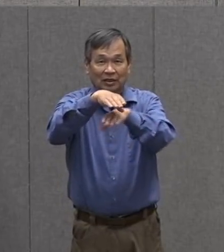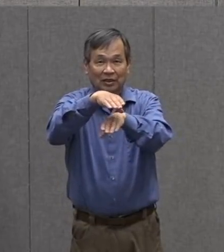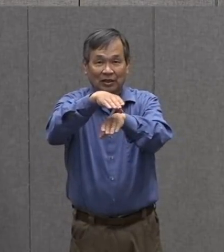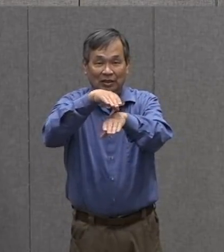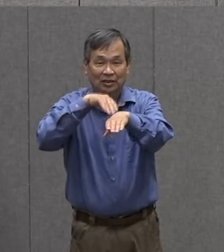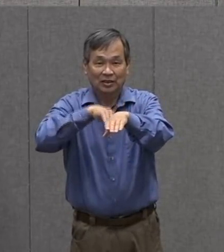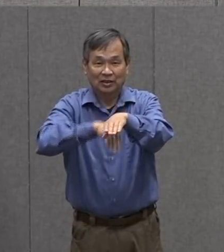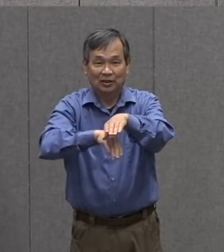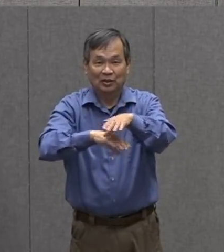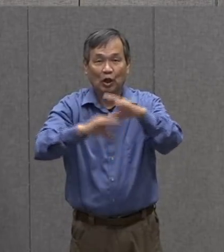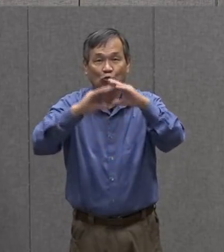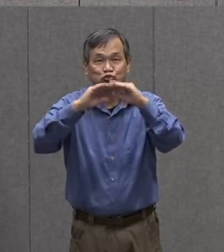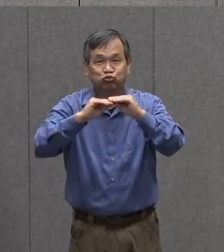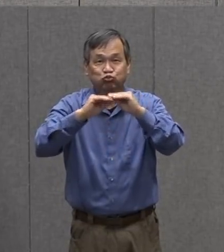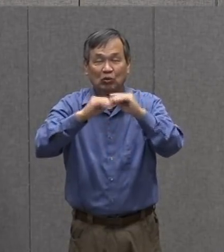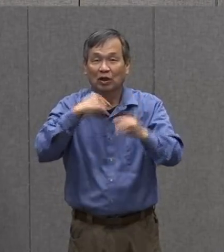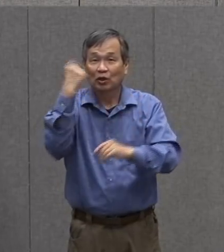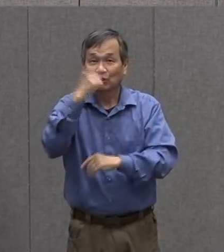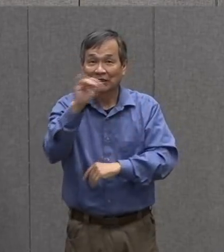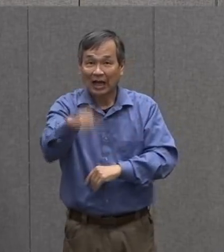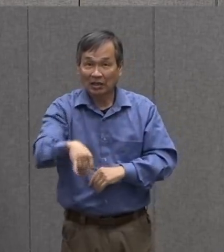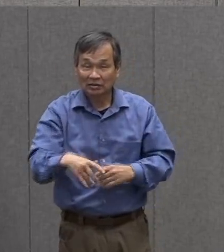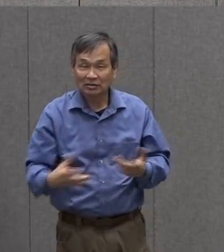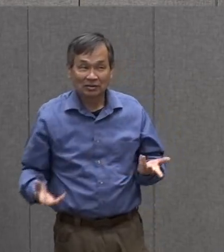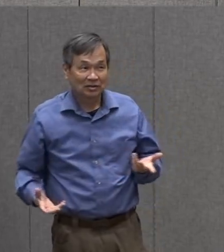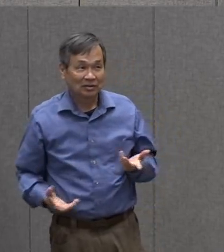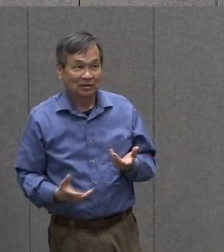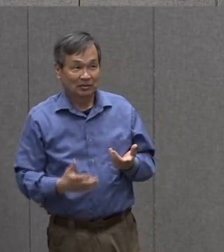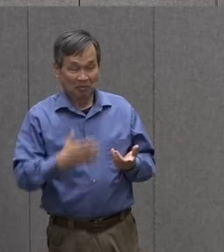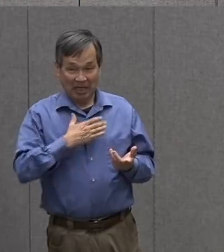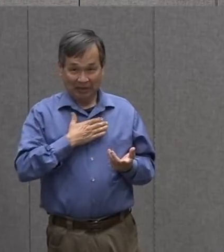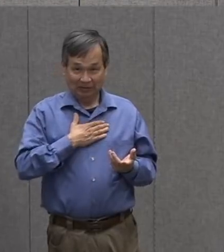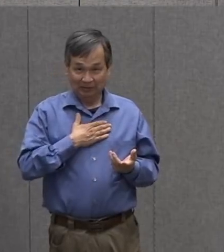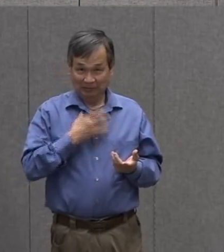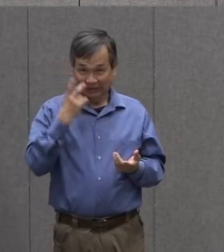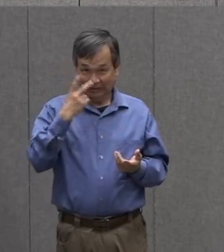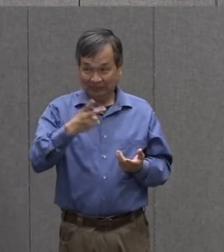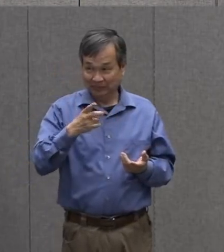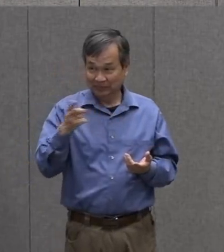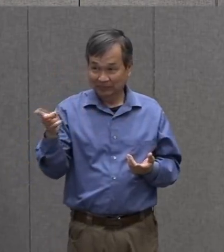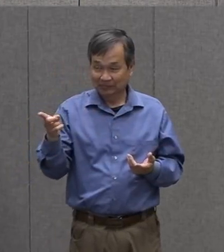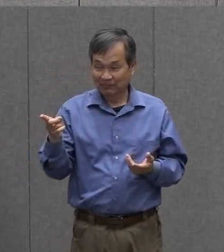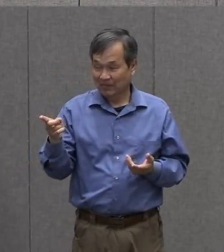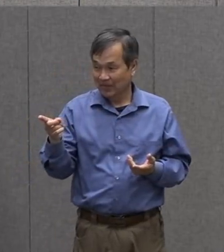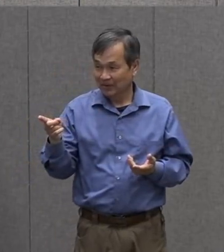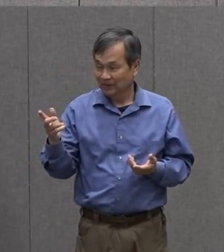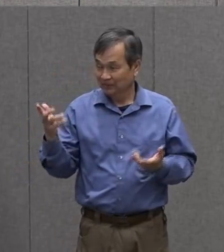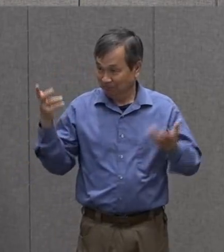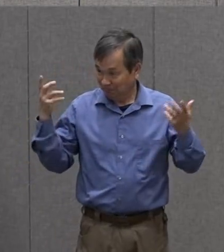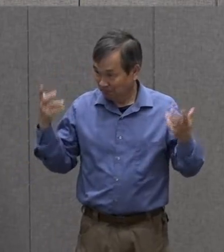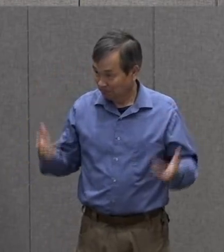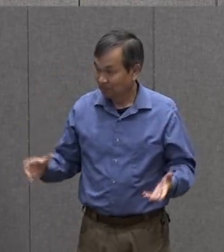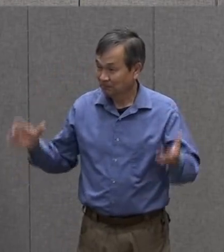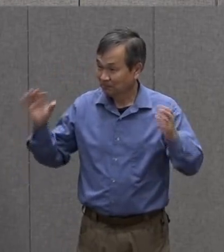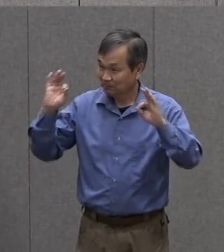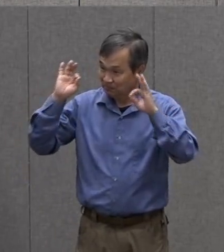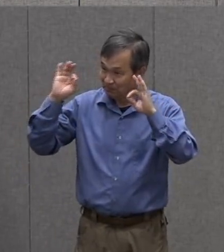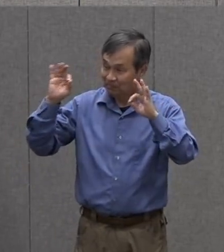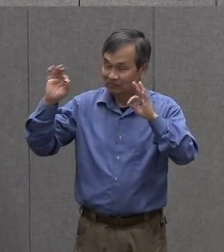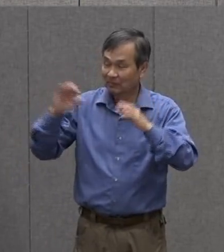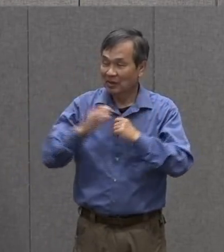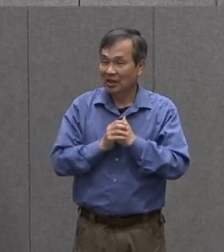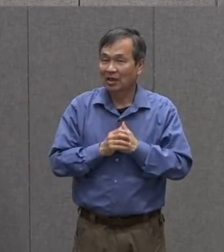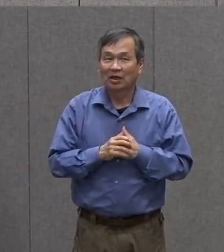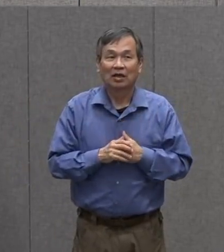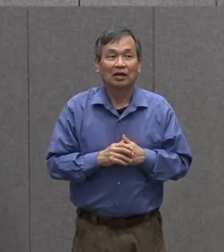up and take a look oh yeah that's looking great hey we're already all right more than